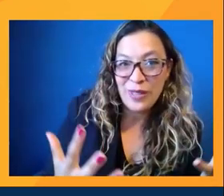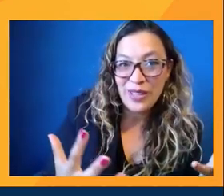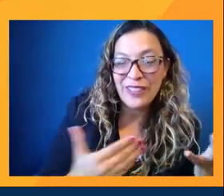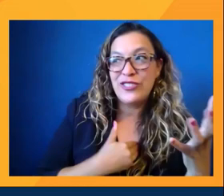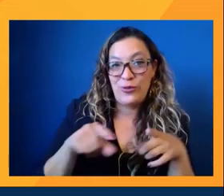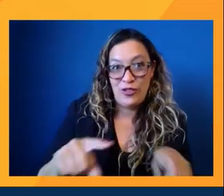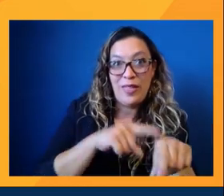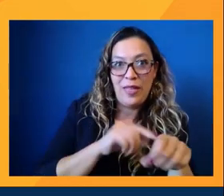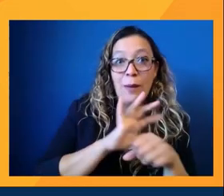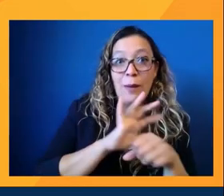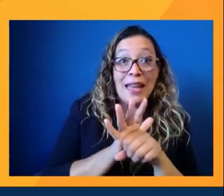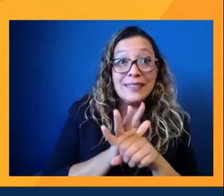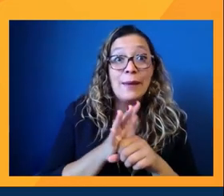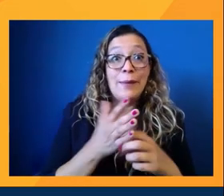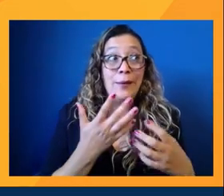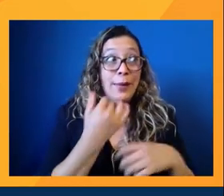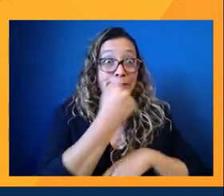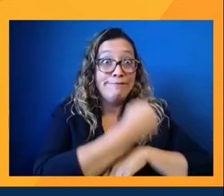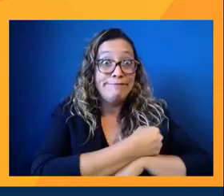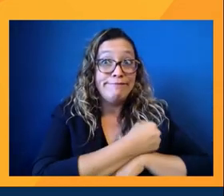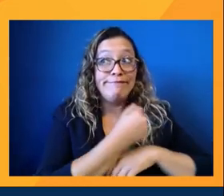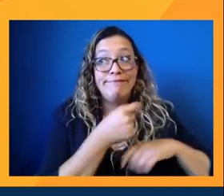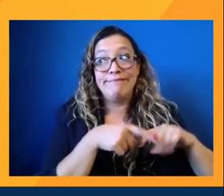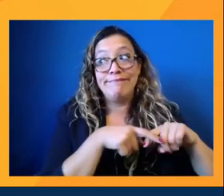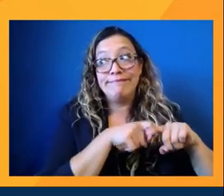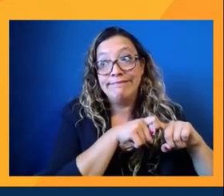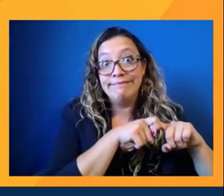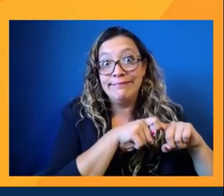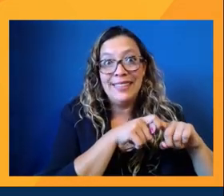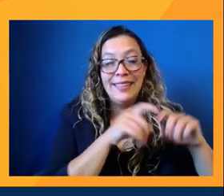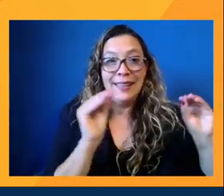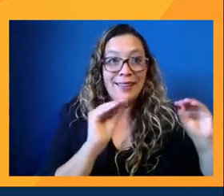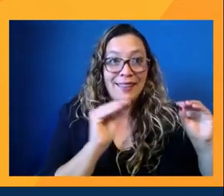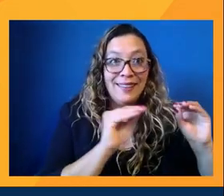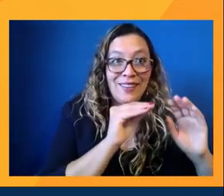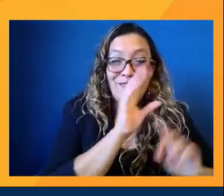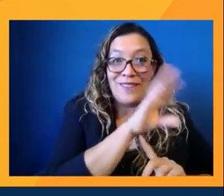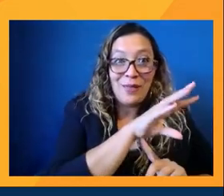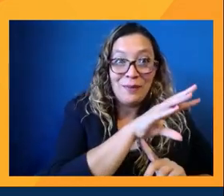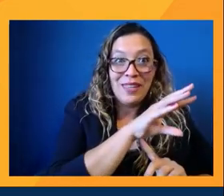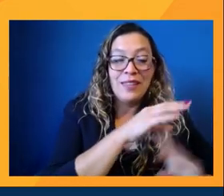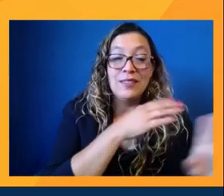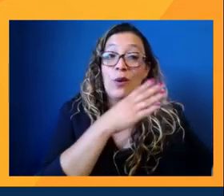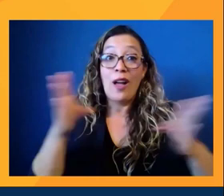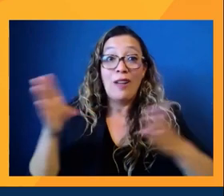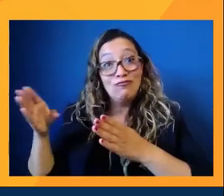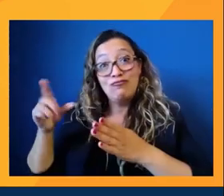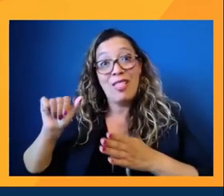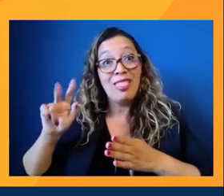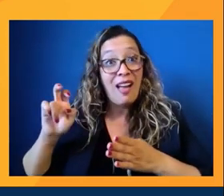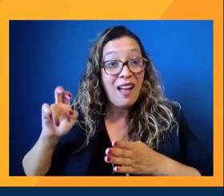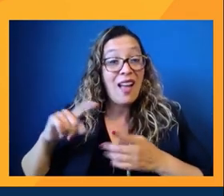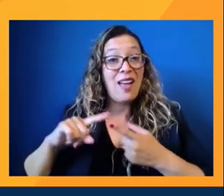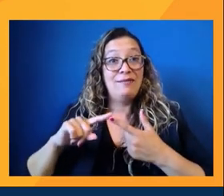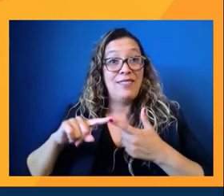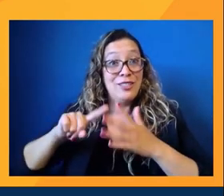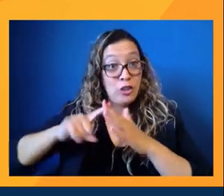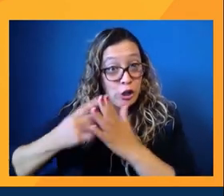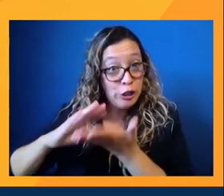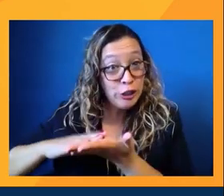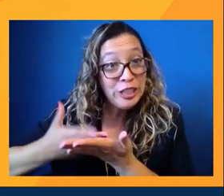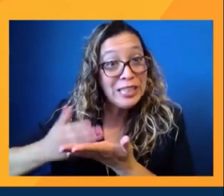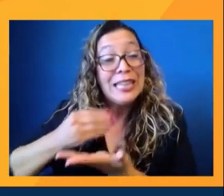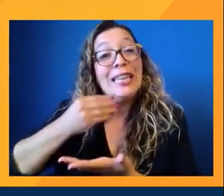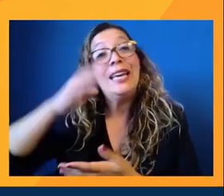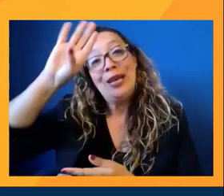pandemic. We shut down production for a few months and I just went straight and started doing lives. I started cooking human food.